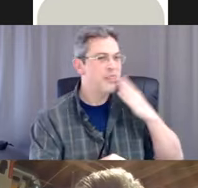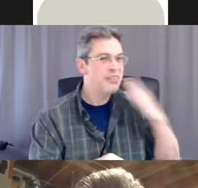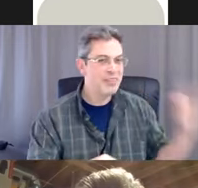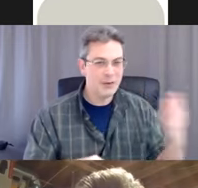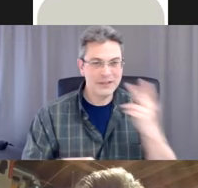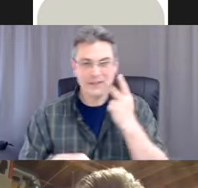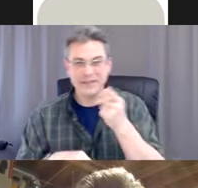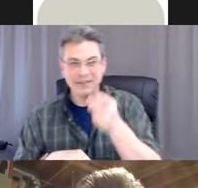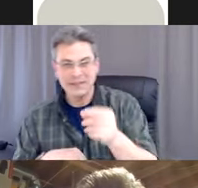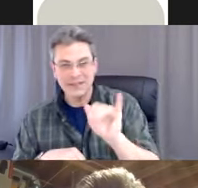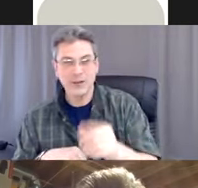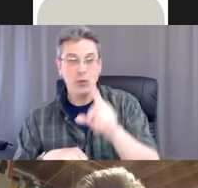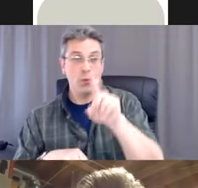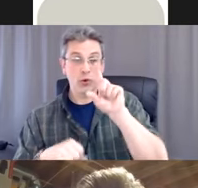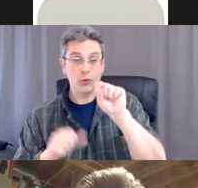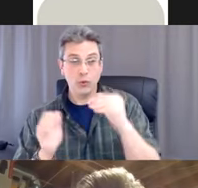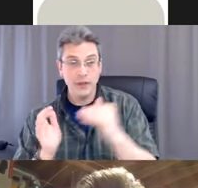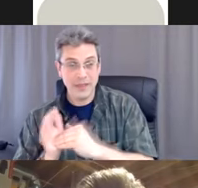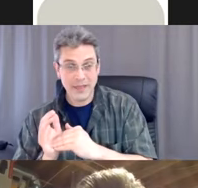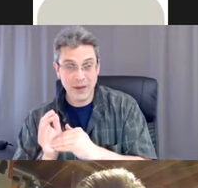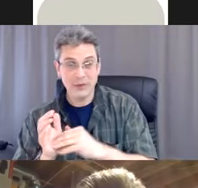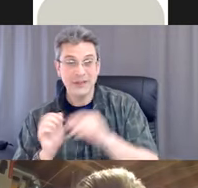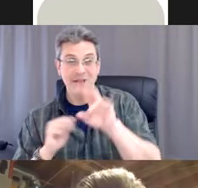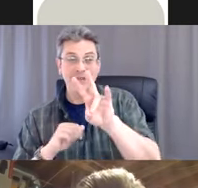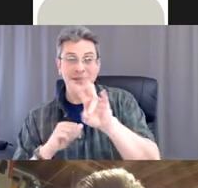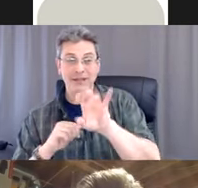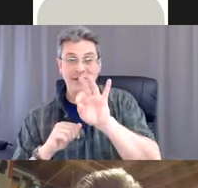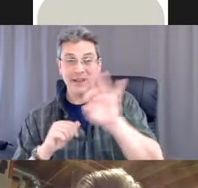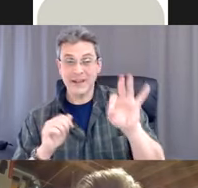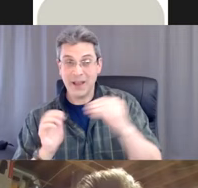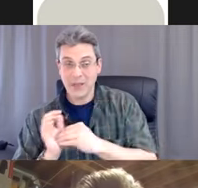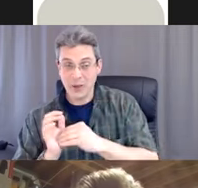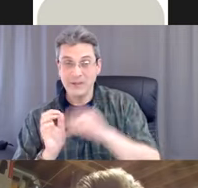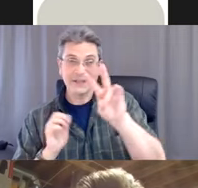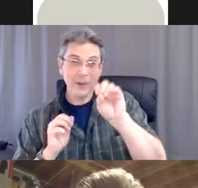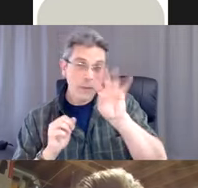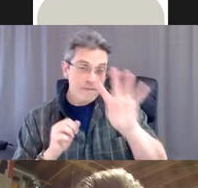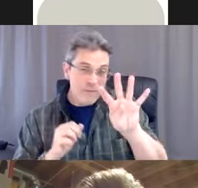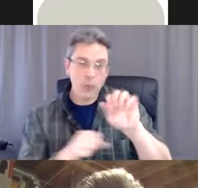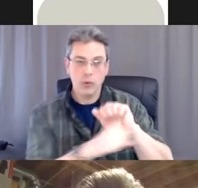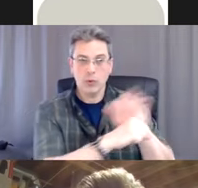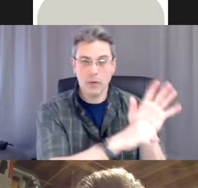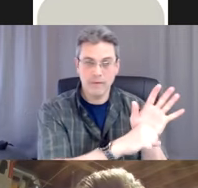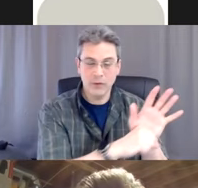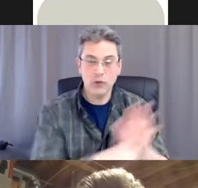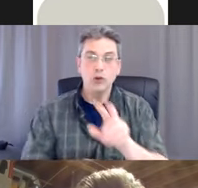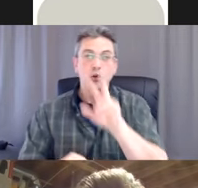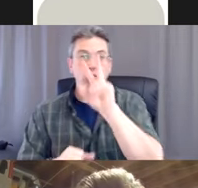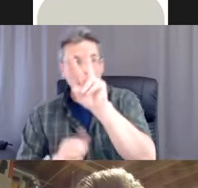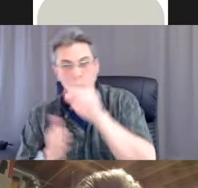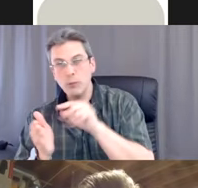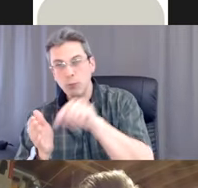,704 COVID-19 cases and 2.6 million deaths worldwide.